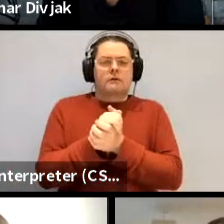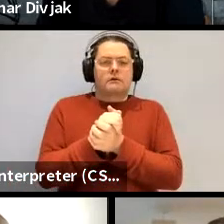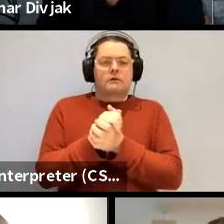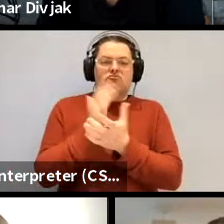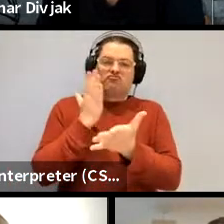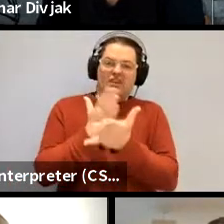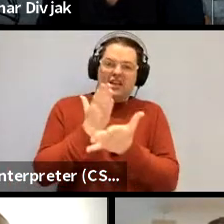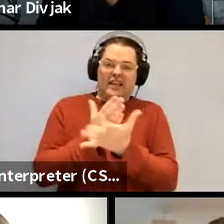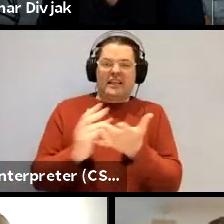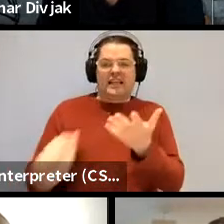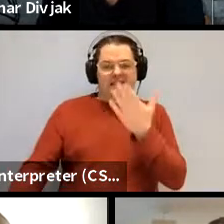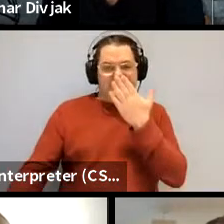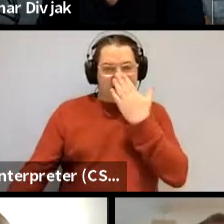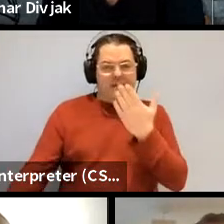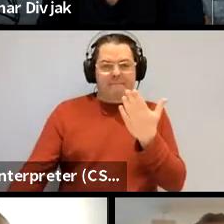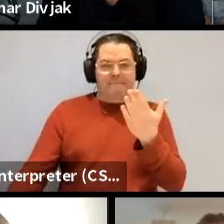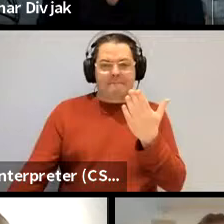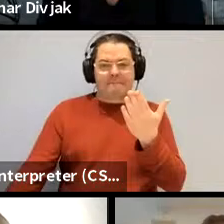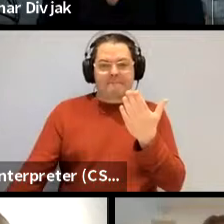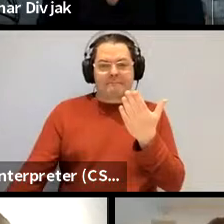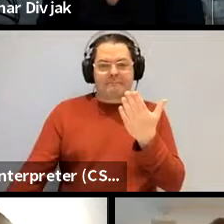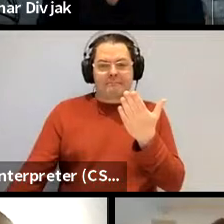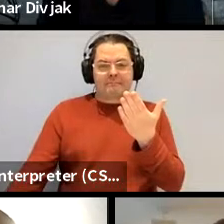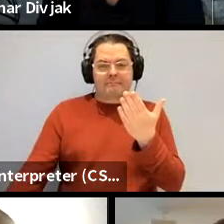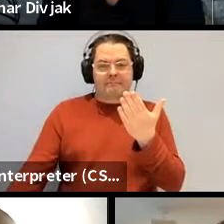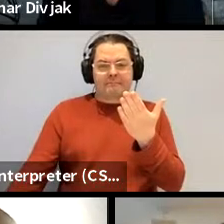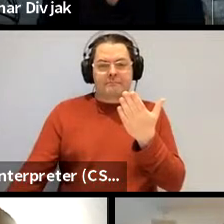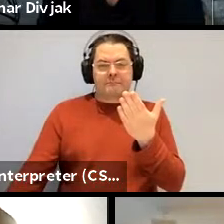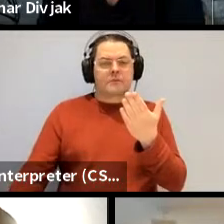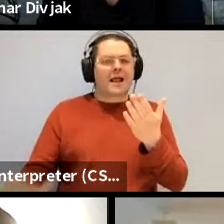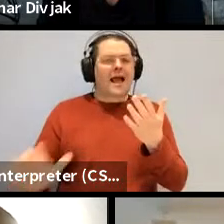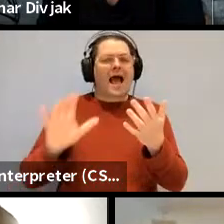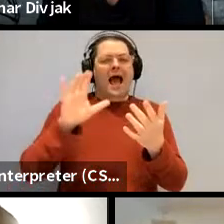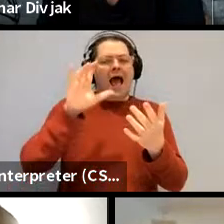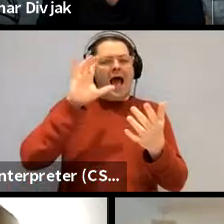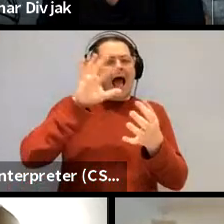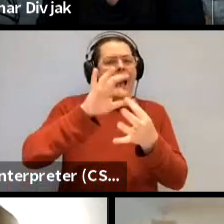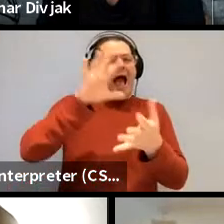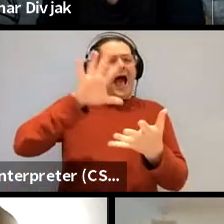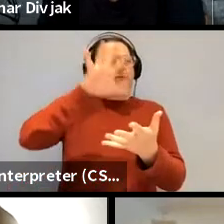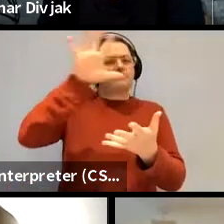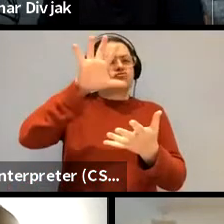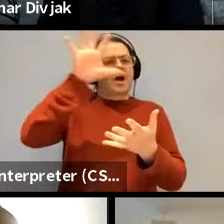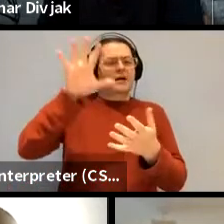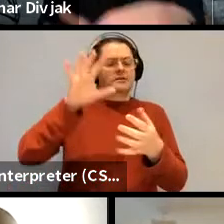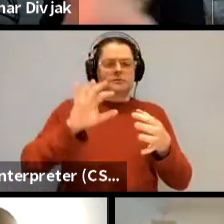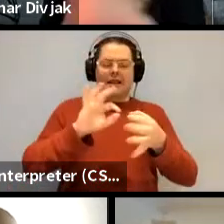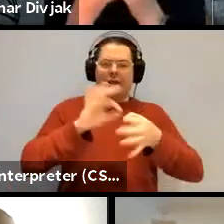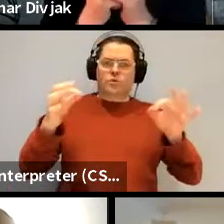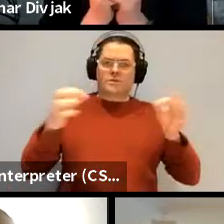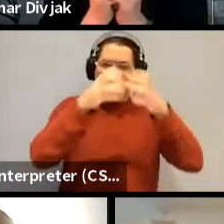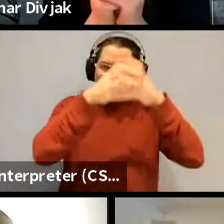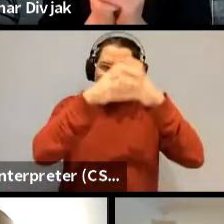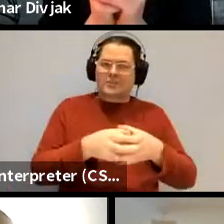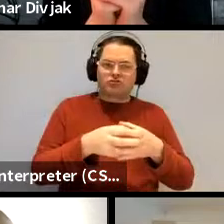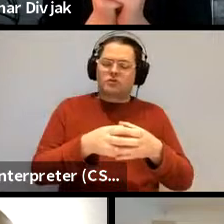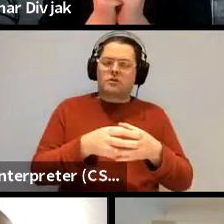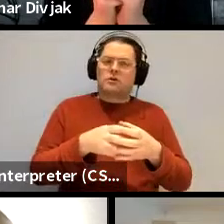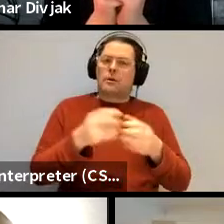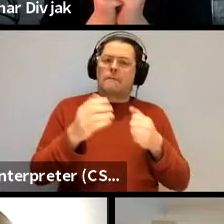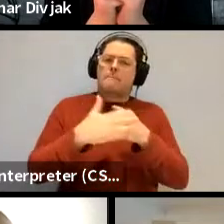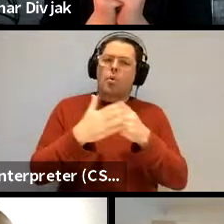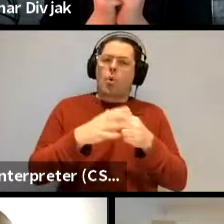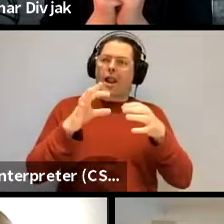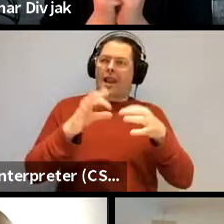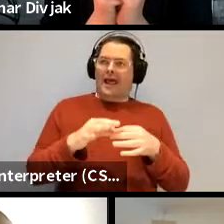not about an abstract linguistic category but about two interacting factors of